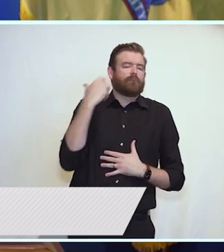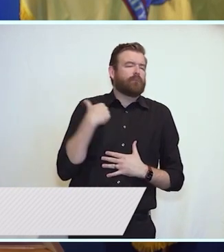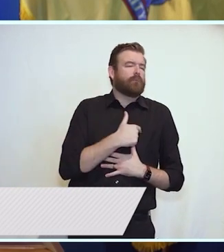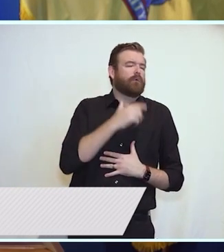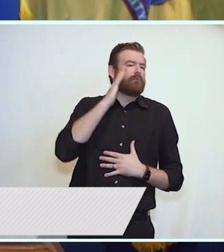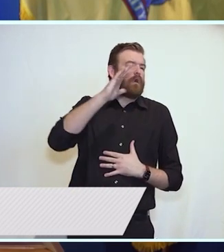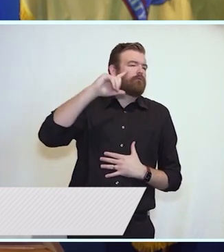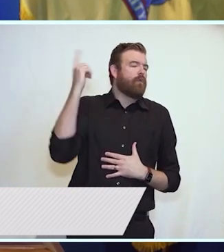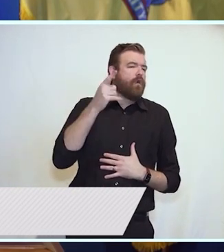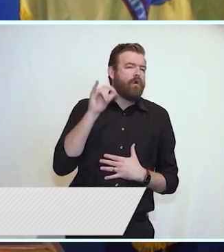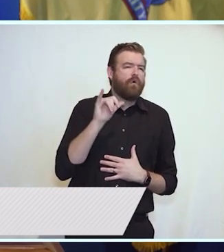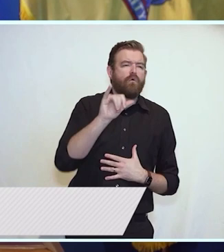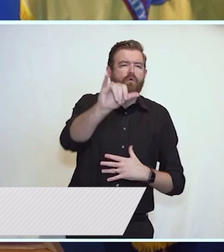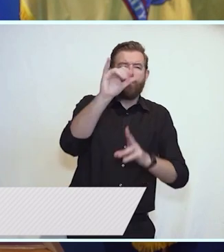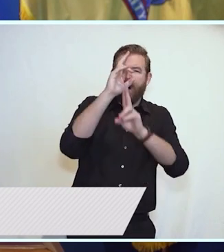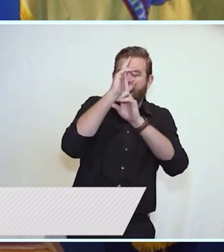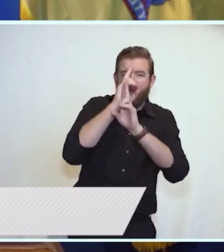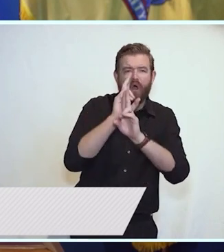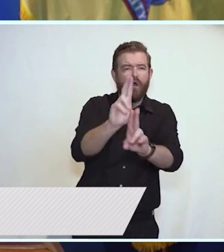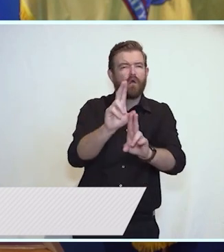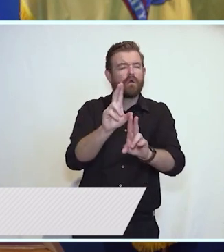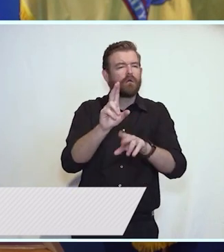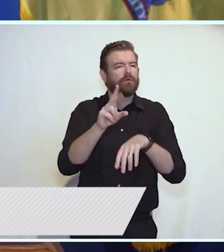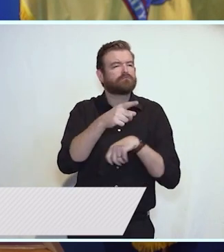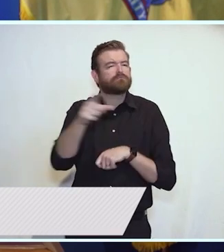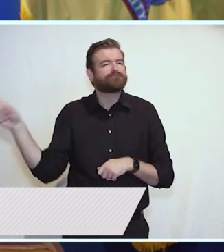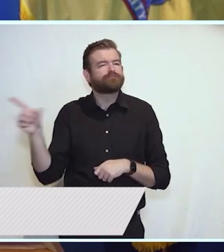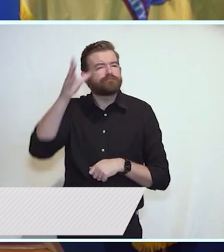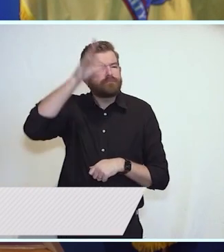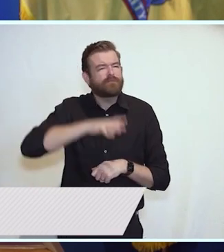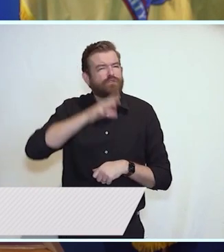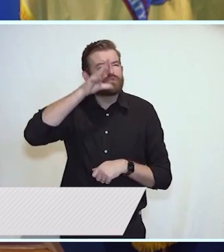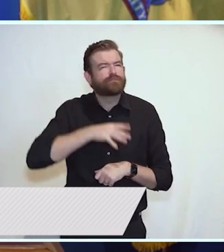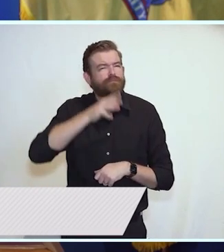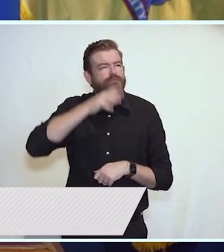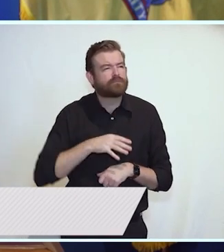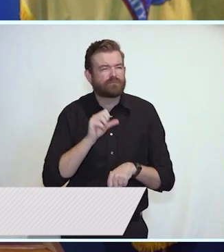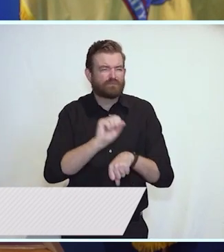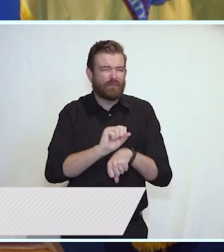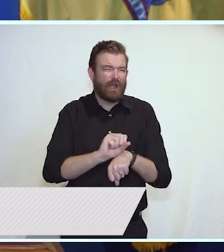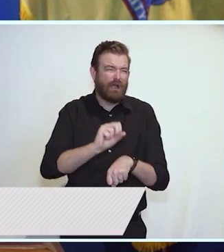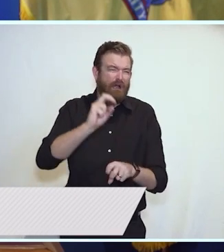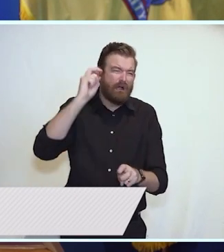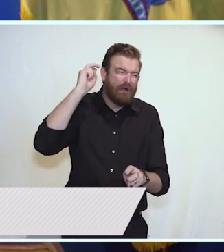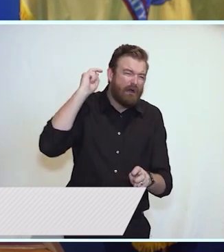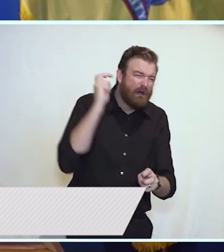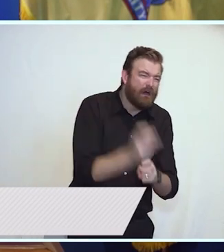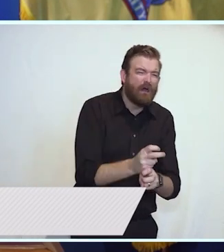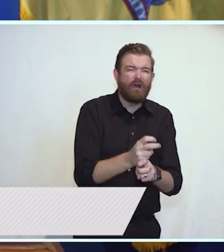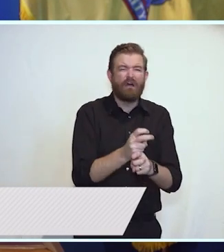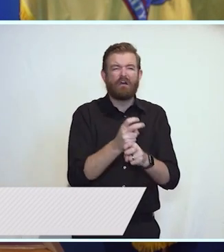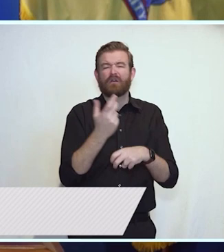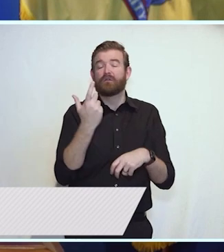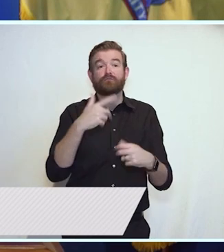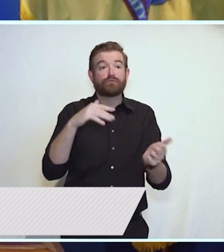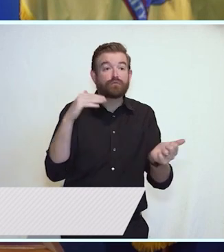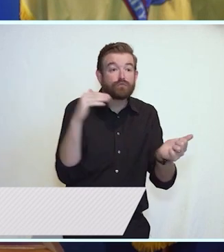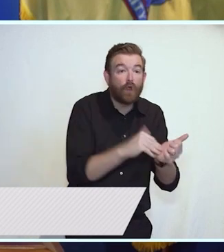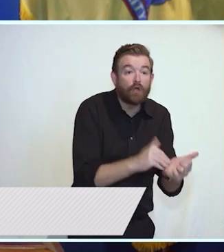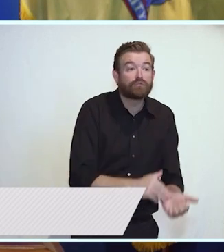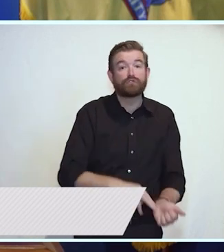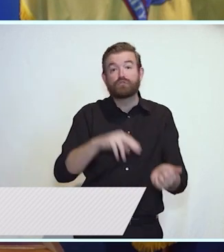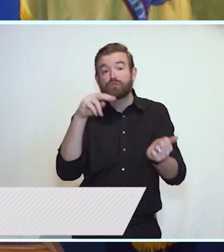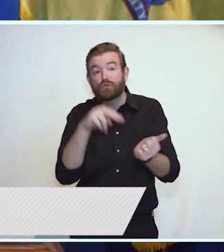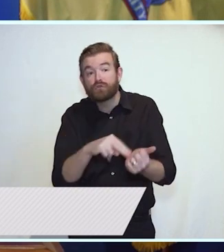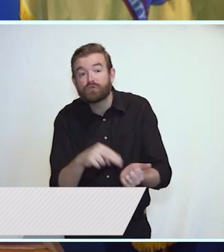comparison to what some have been through. We will never forget the loss that has hit so many of our neighbors. And we will forever honor the